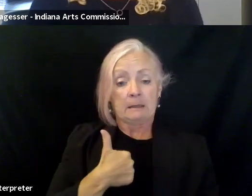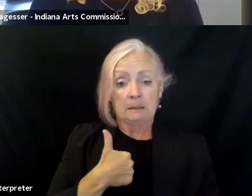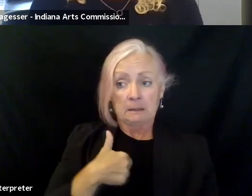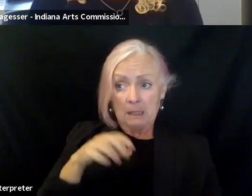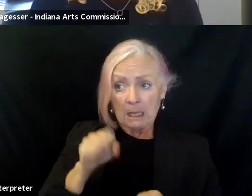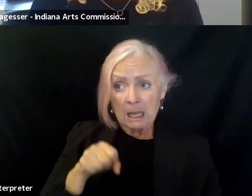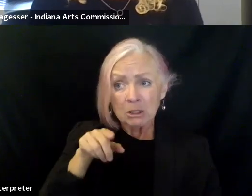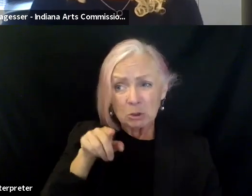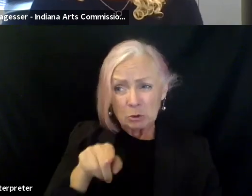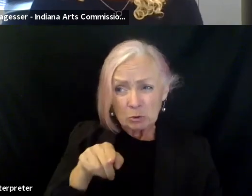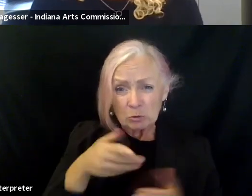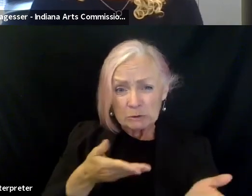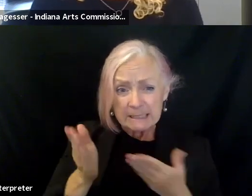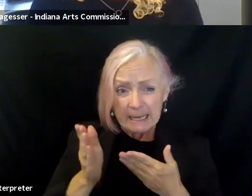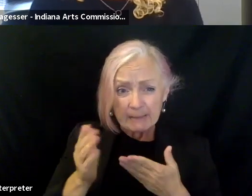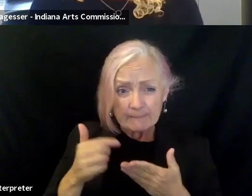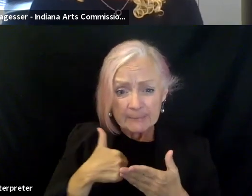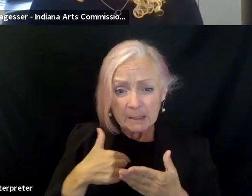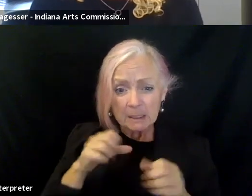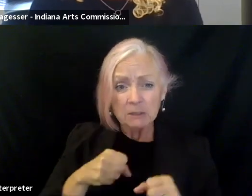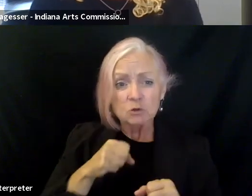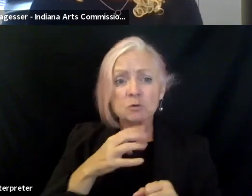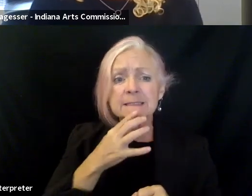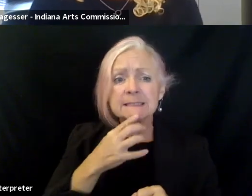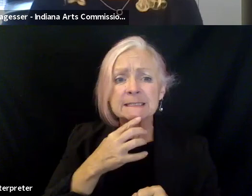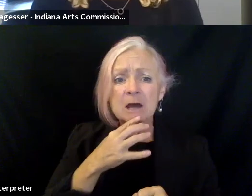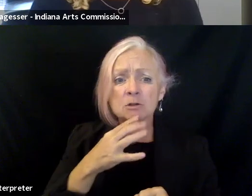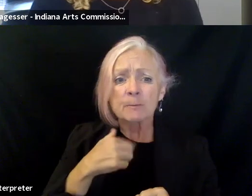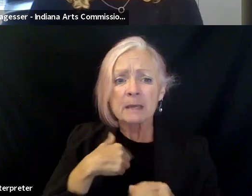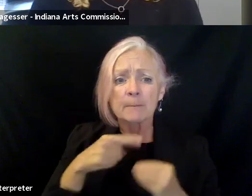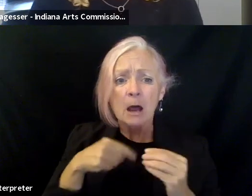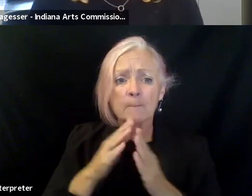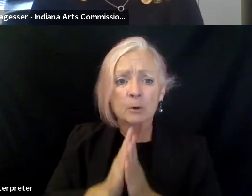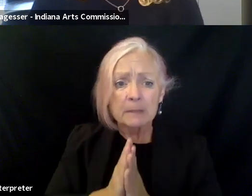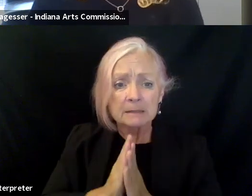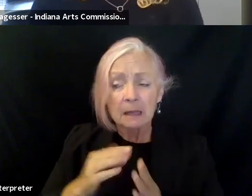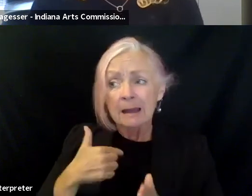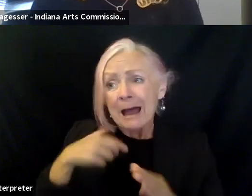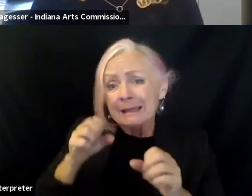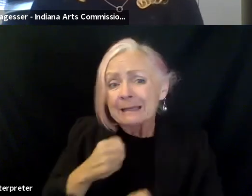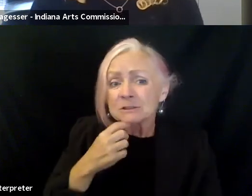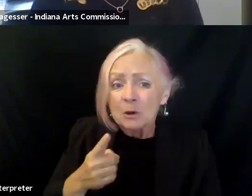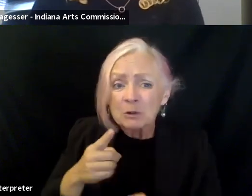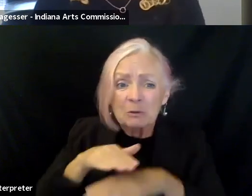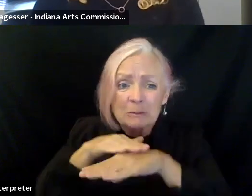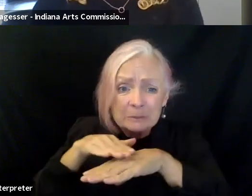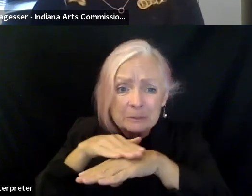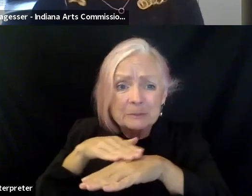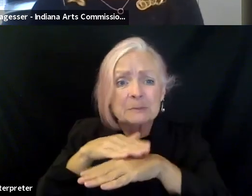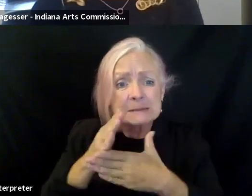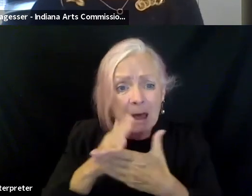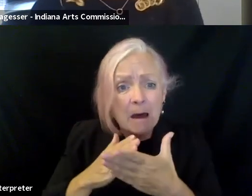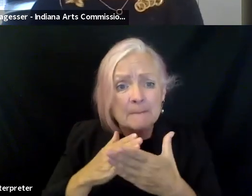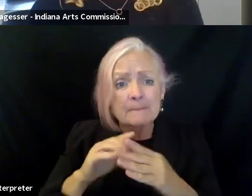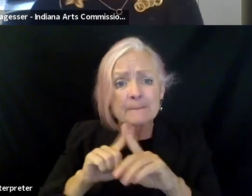me to this place, or can you tell me about the Burmese? Well, I'm going to tell you what I know about it, but I want you to go and meet the person that I,